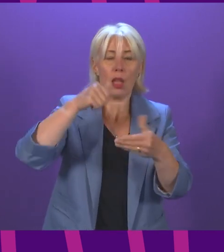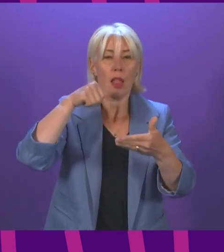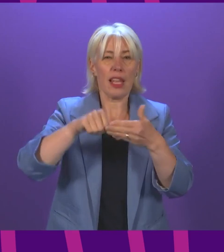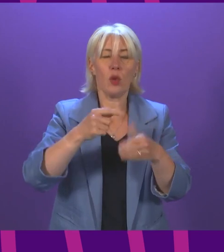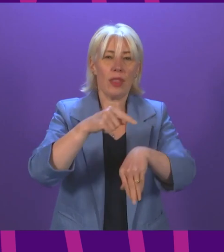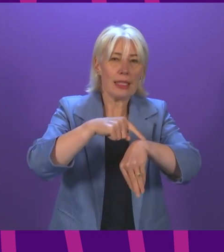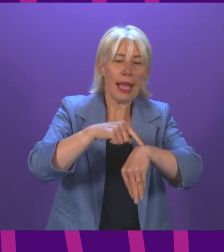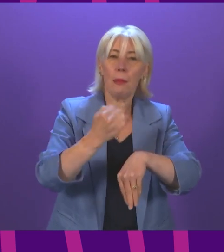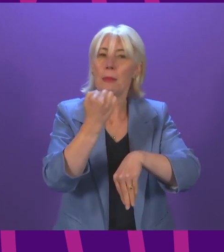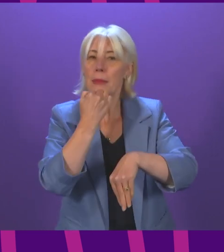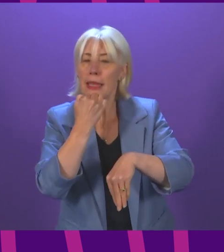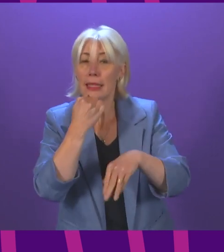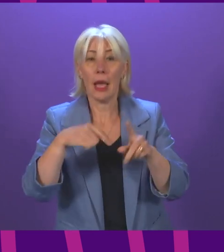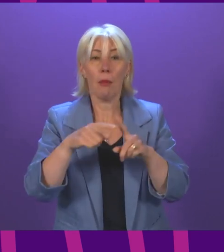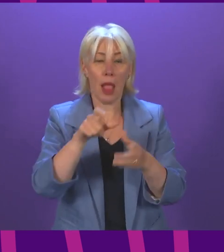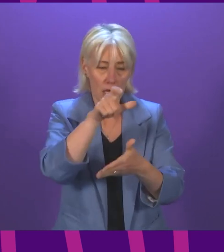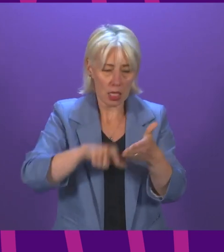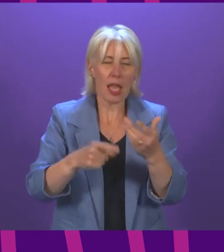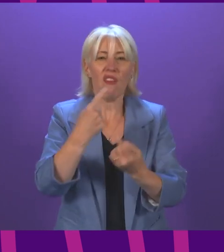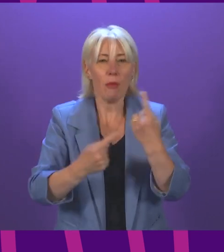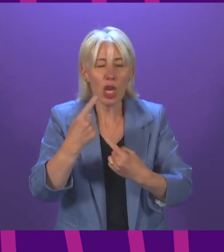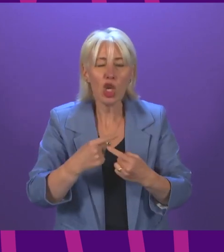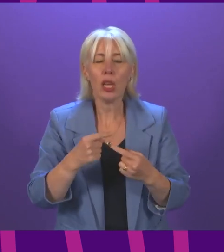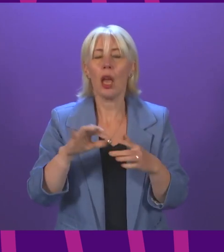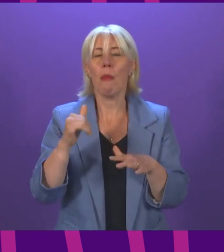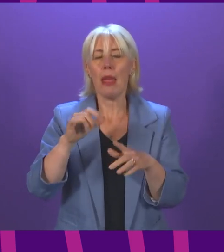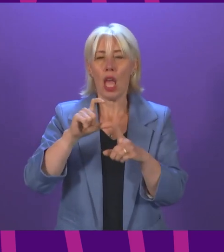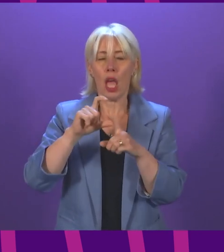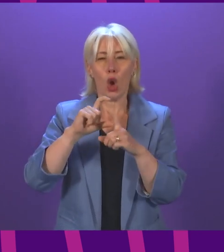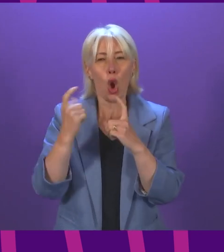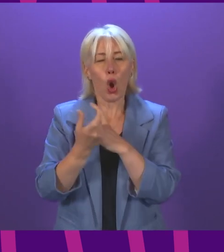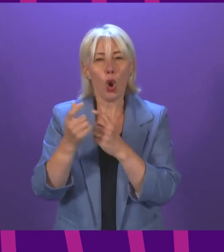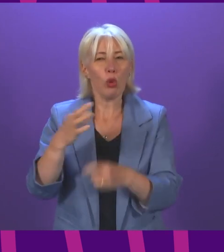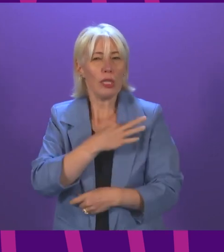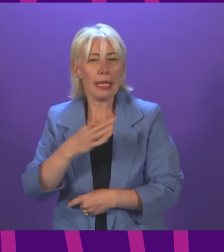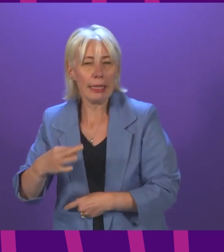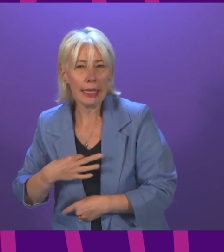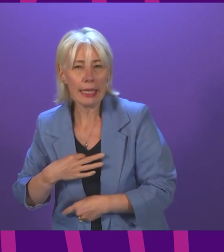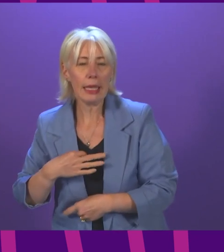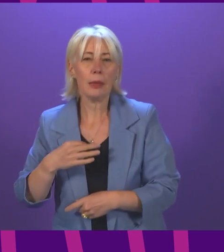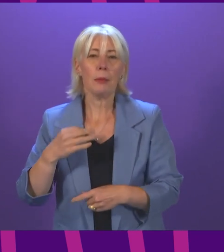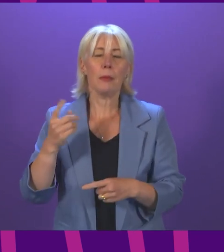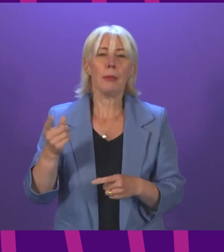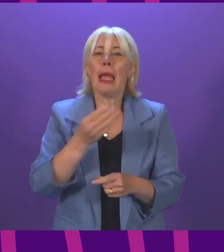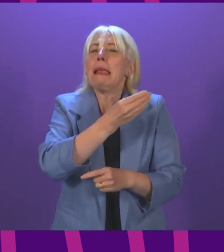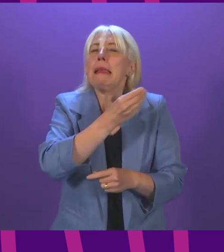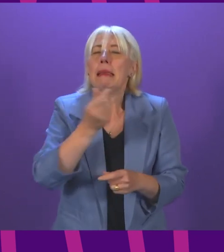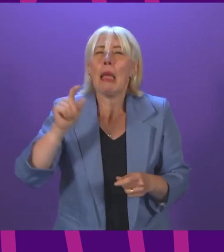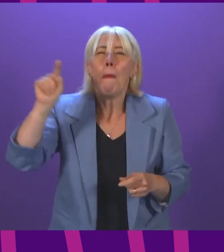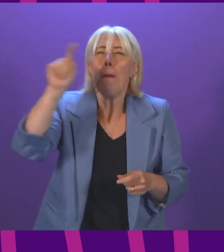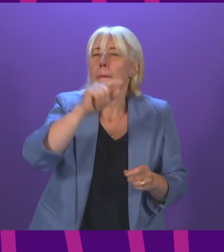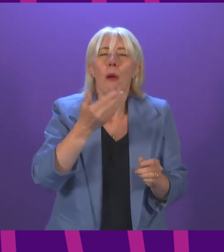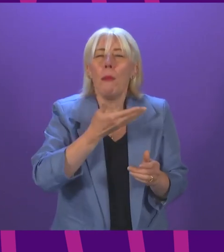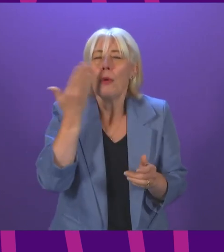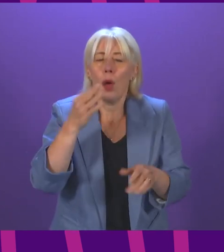the national information leaflet. This will be for a community clinic in the health board area. There are some regions not undertaking the blue envelope or